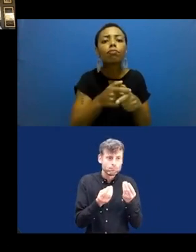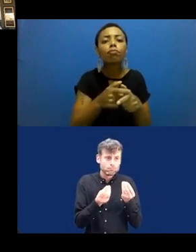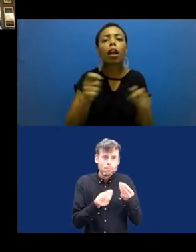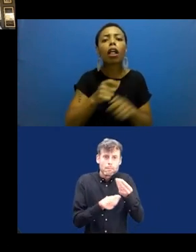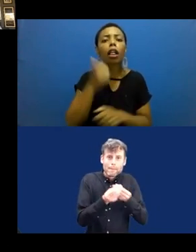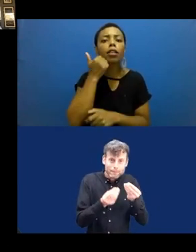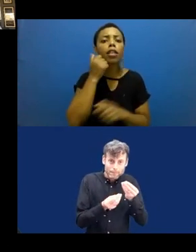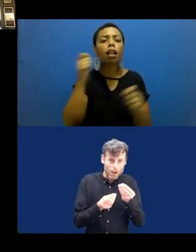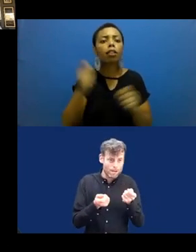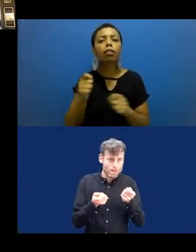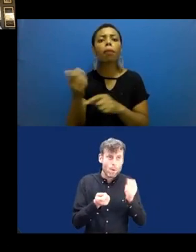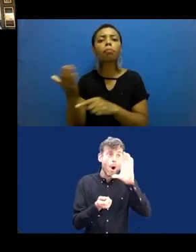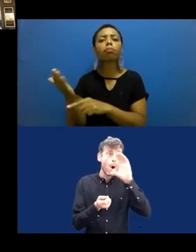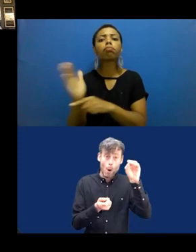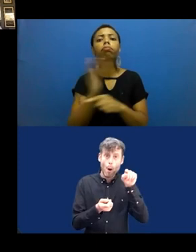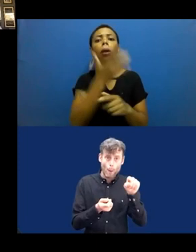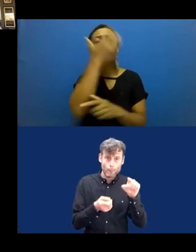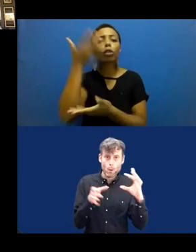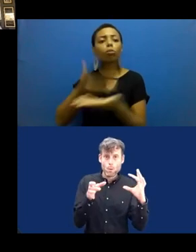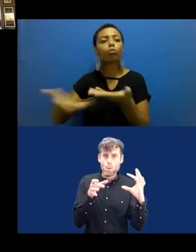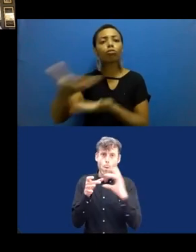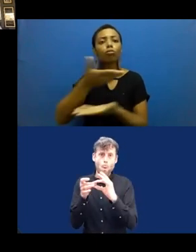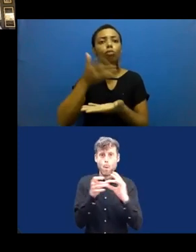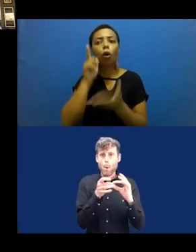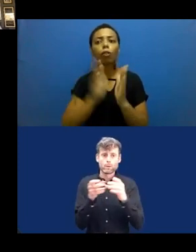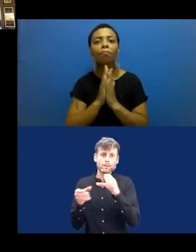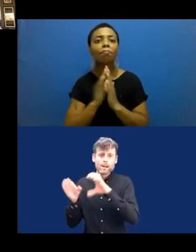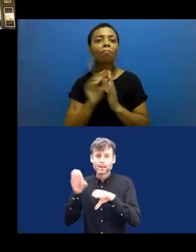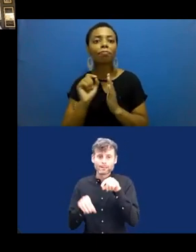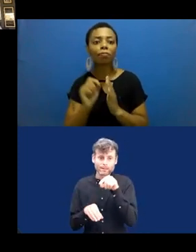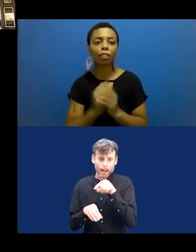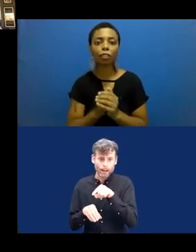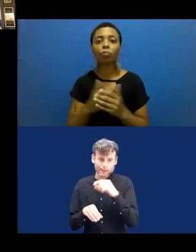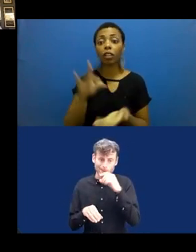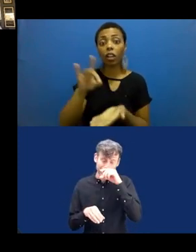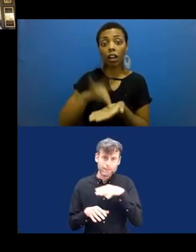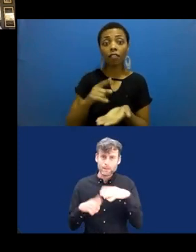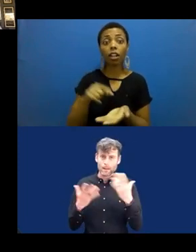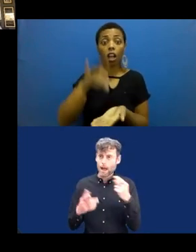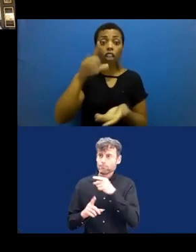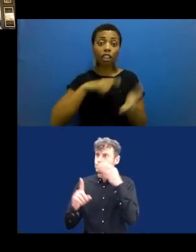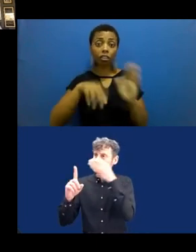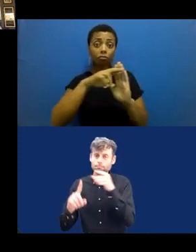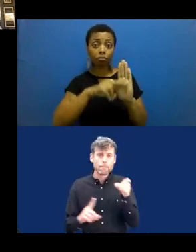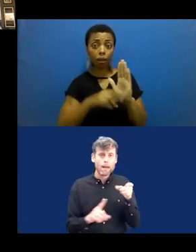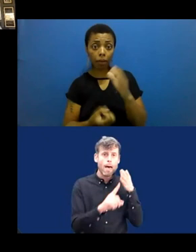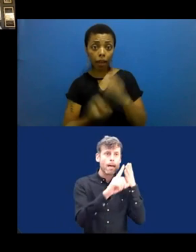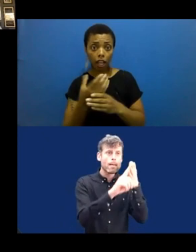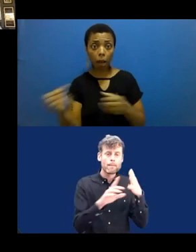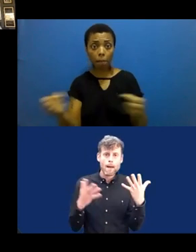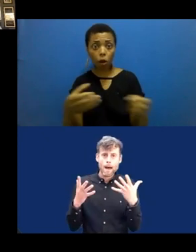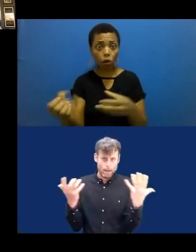from concluded and current projects? What criteria for getting involved in new projects should we use?